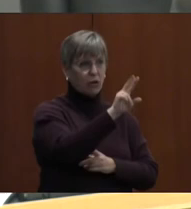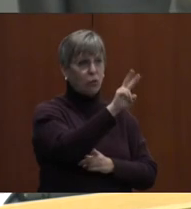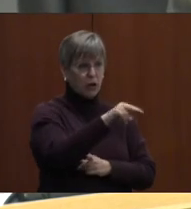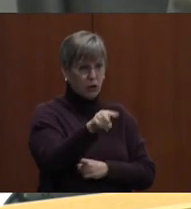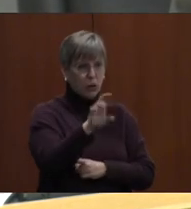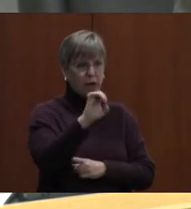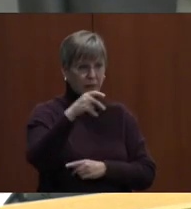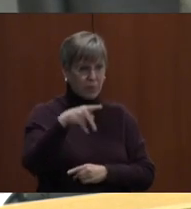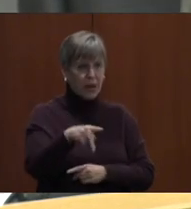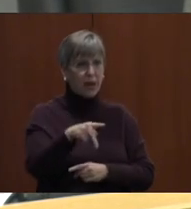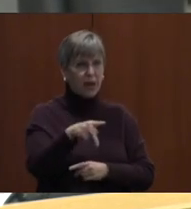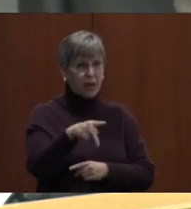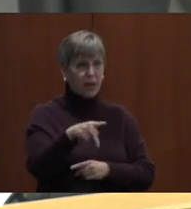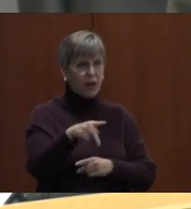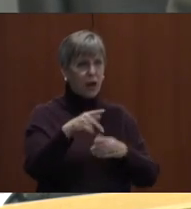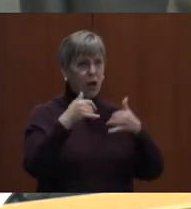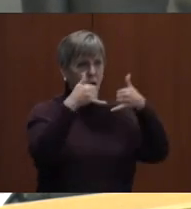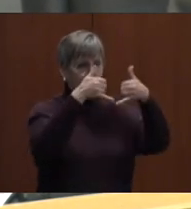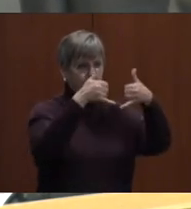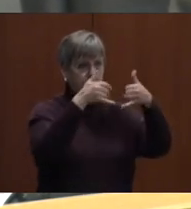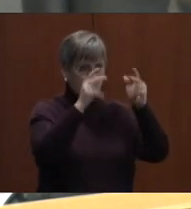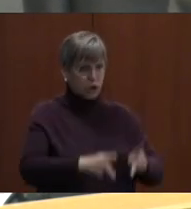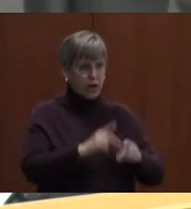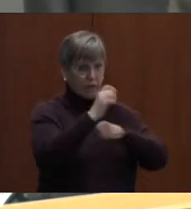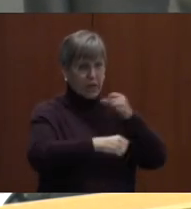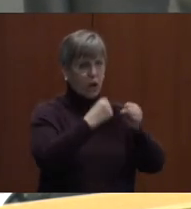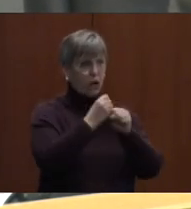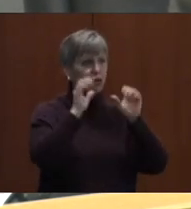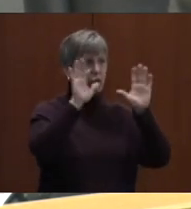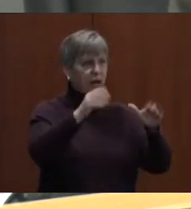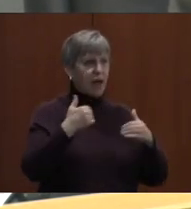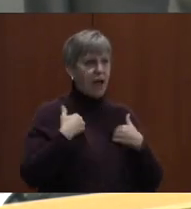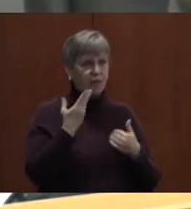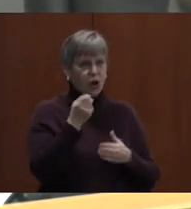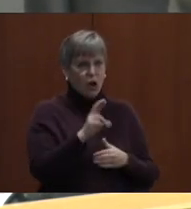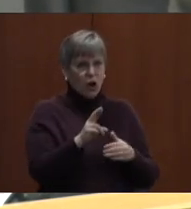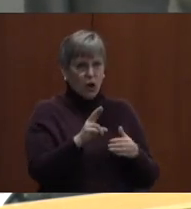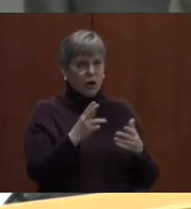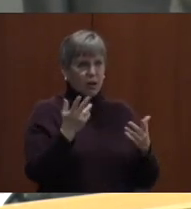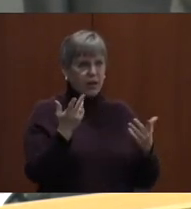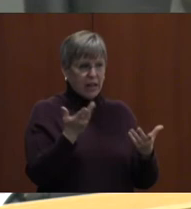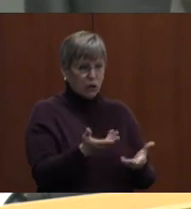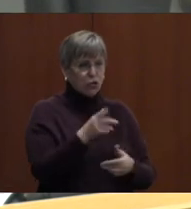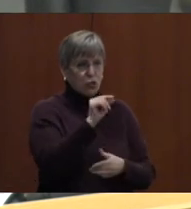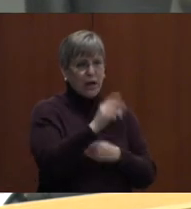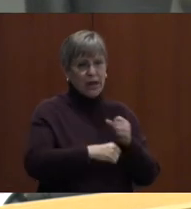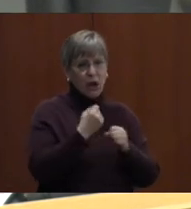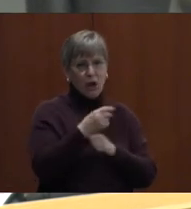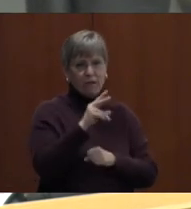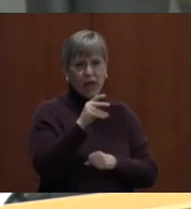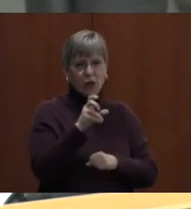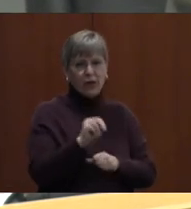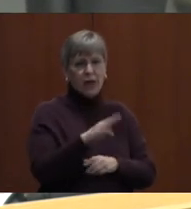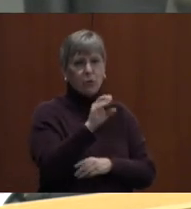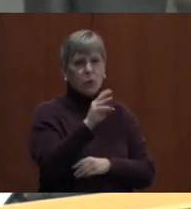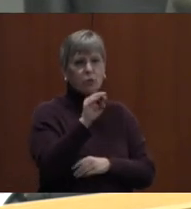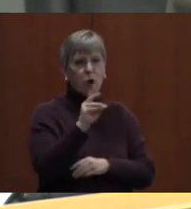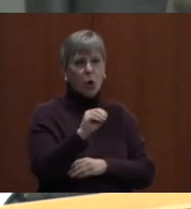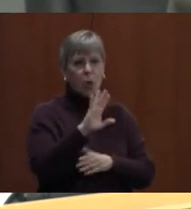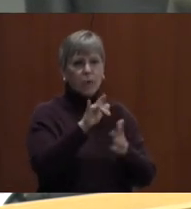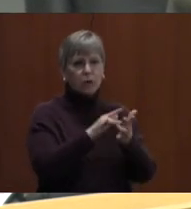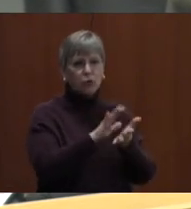of the year, and it was great to have her win. She's a 20-year veteran here at Boonesboro Middle School,